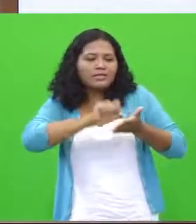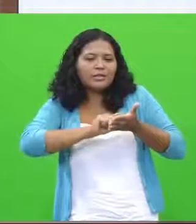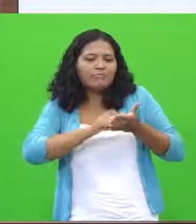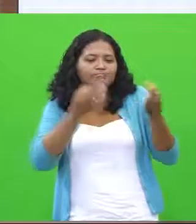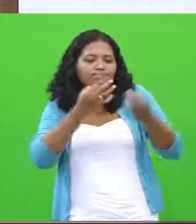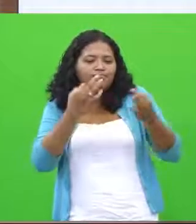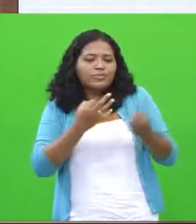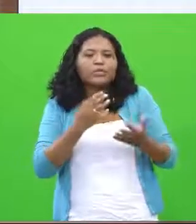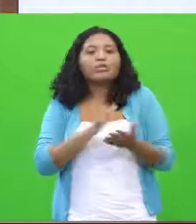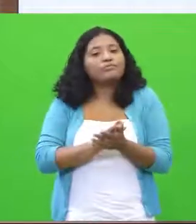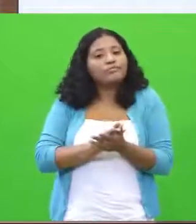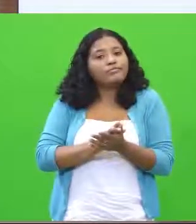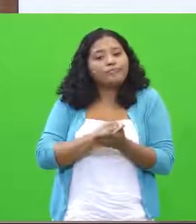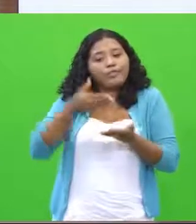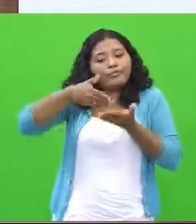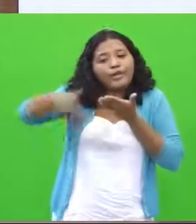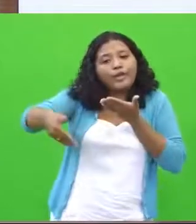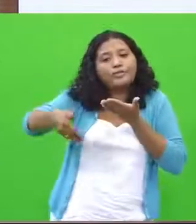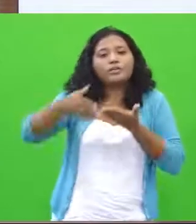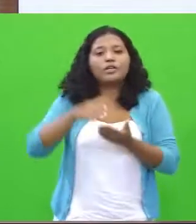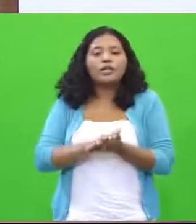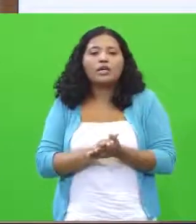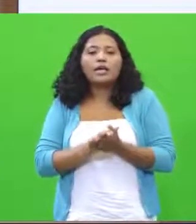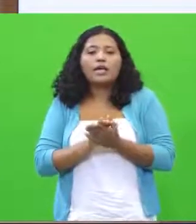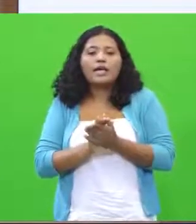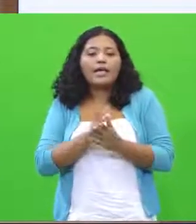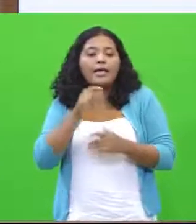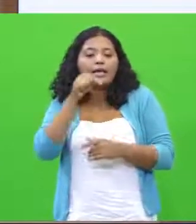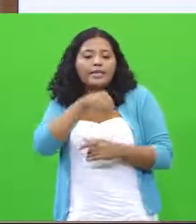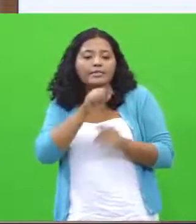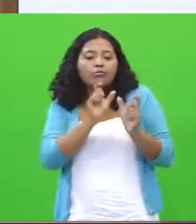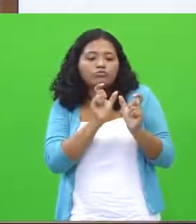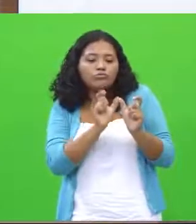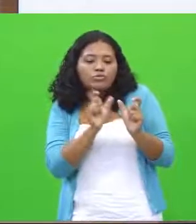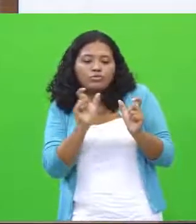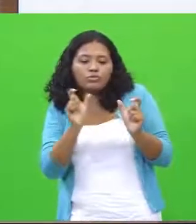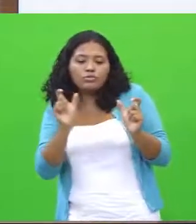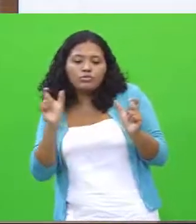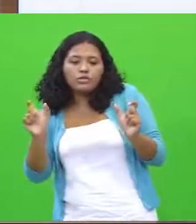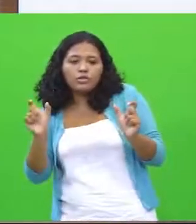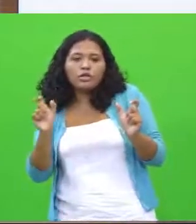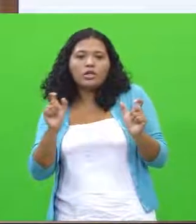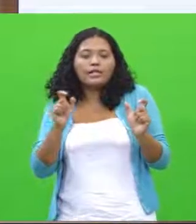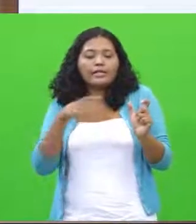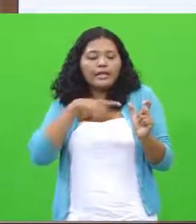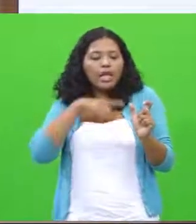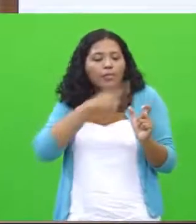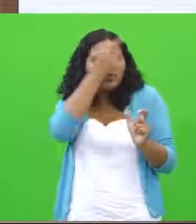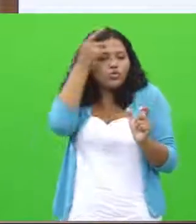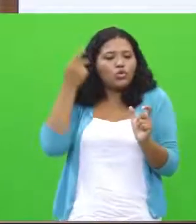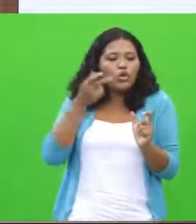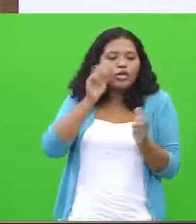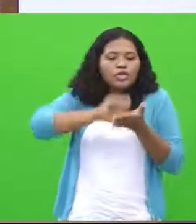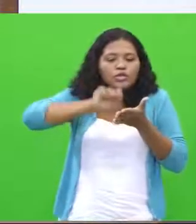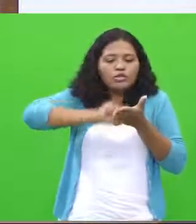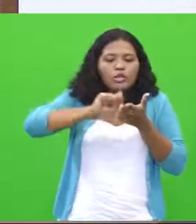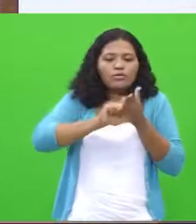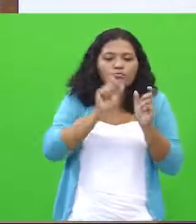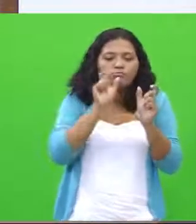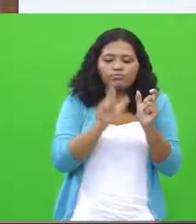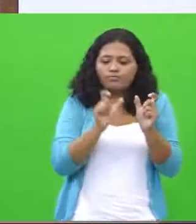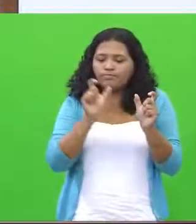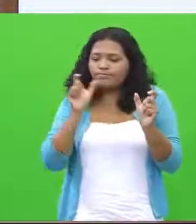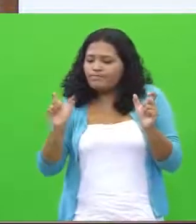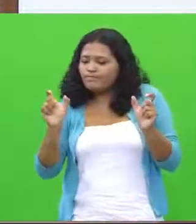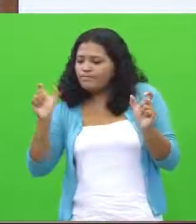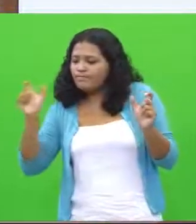will be outside. So, in the case of the espaçament, I said, why? Because there are people who write more space between a